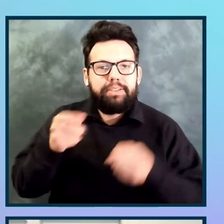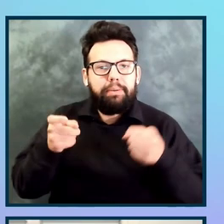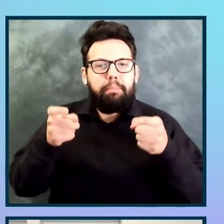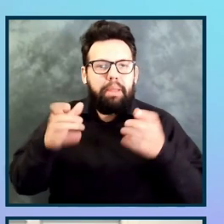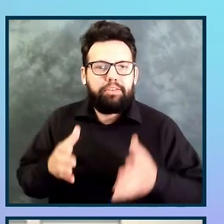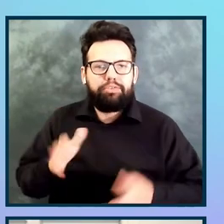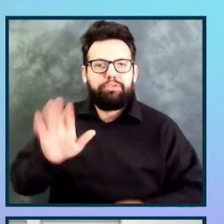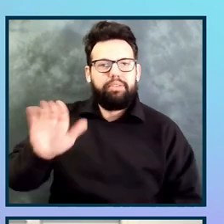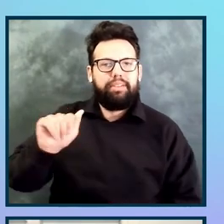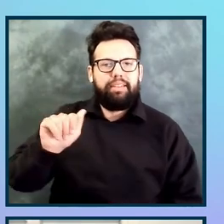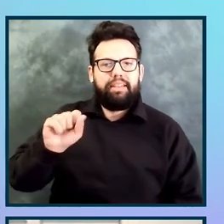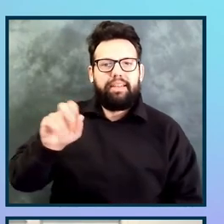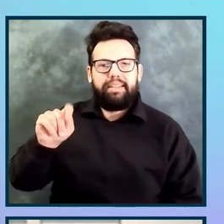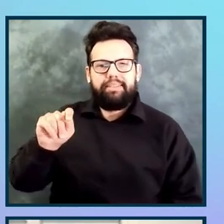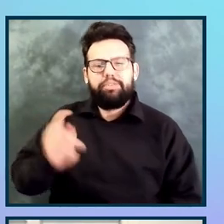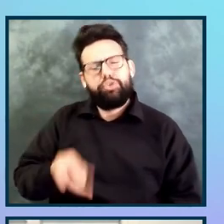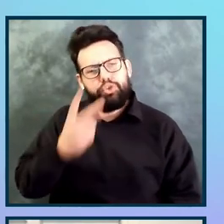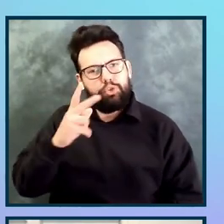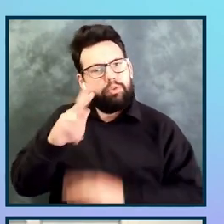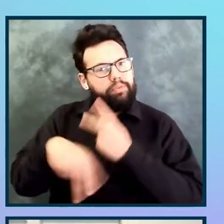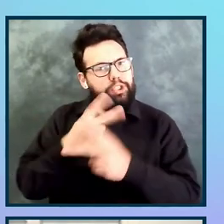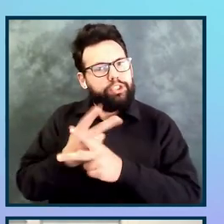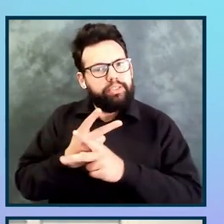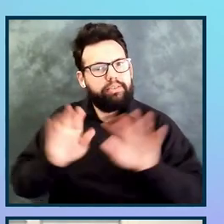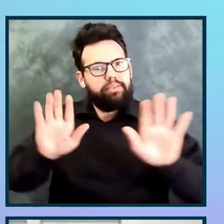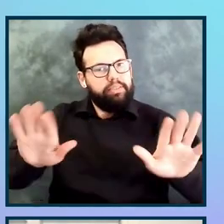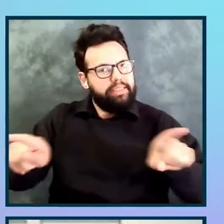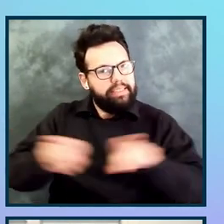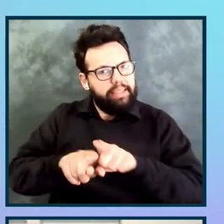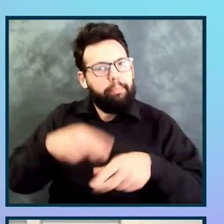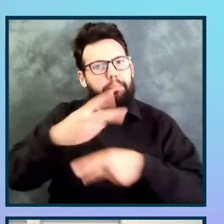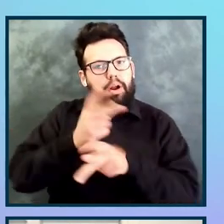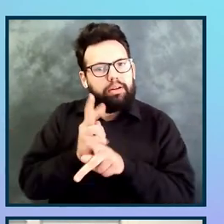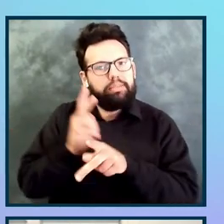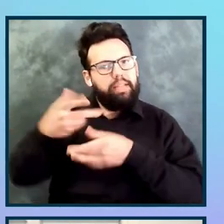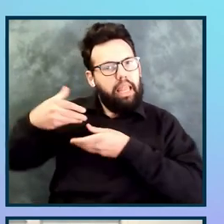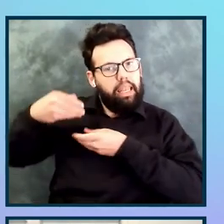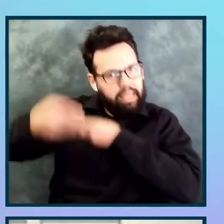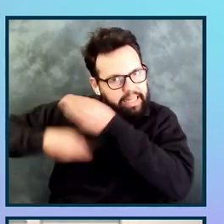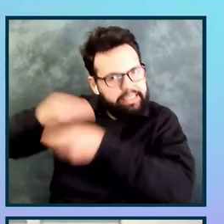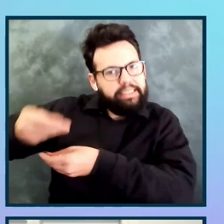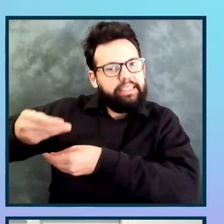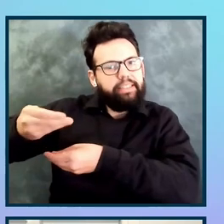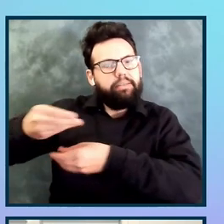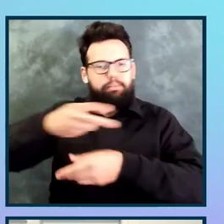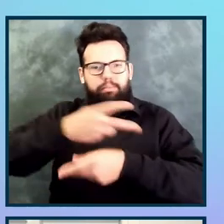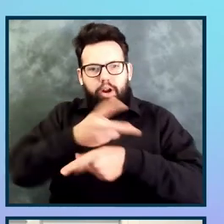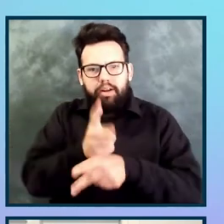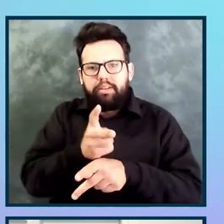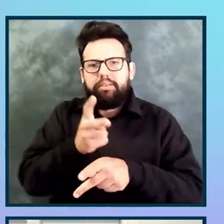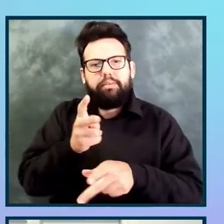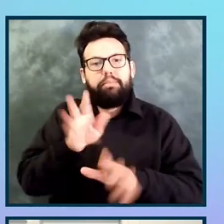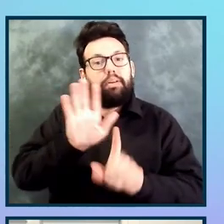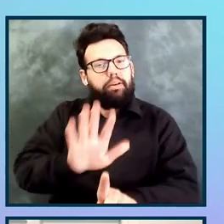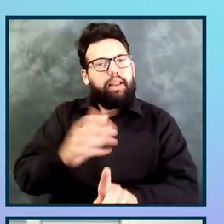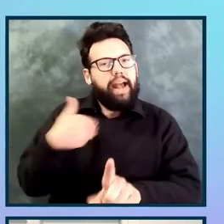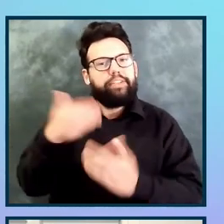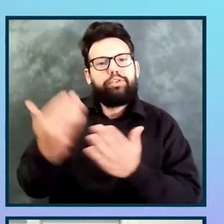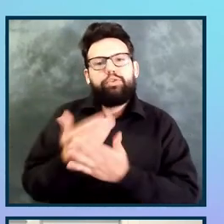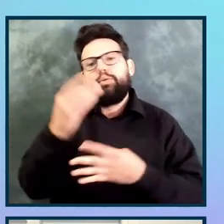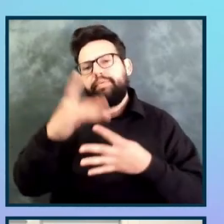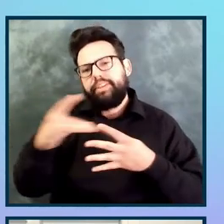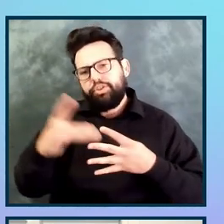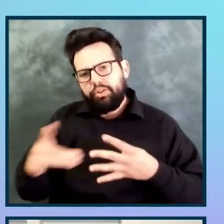versions of the same product. This is a legacy product that has new features, meaning this has been in